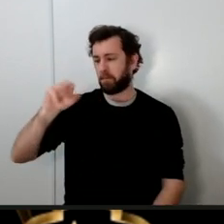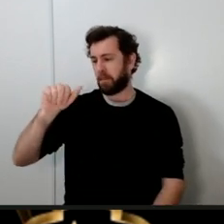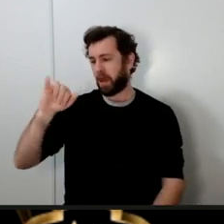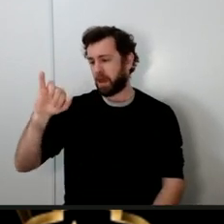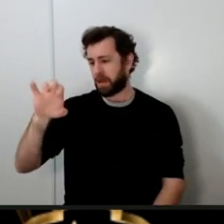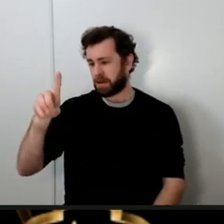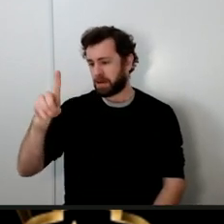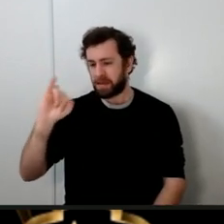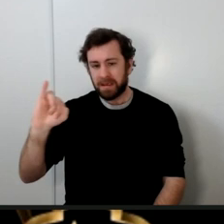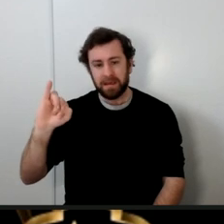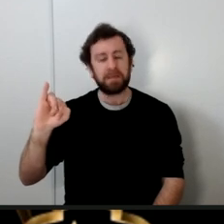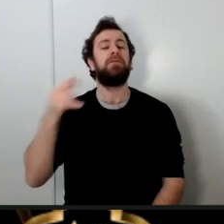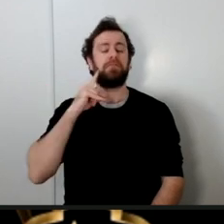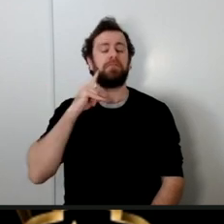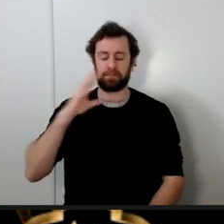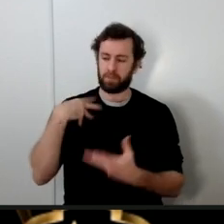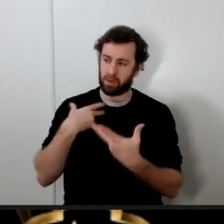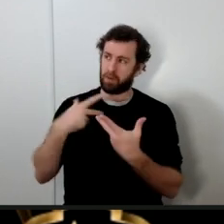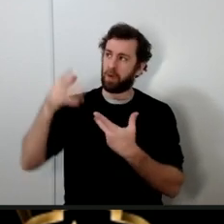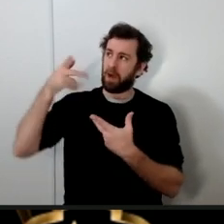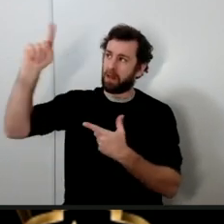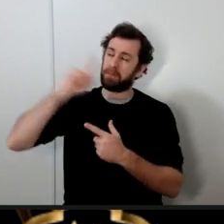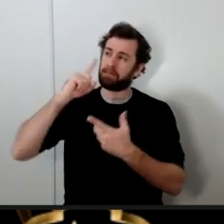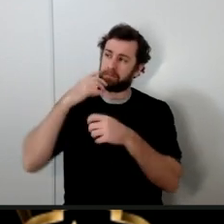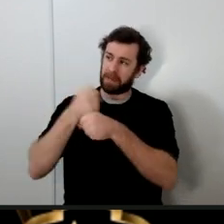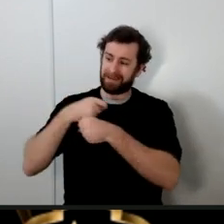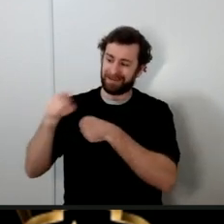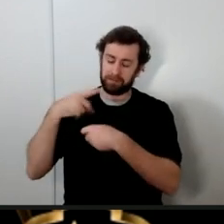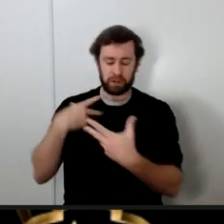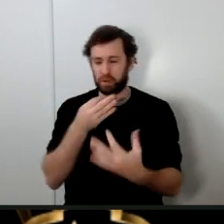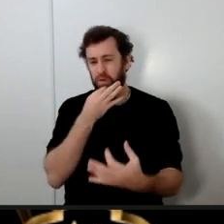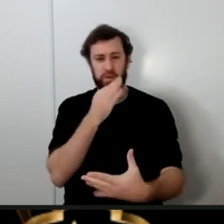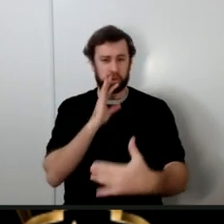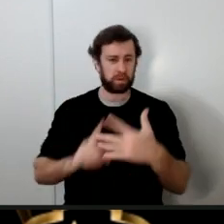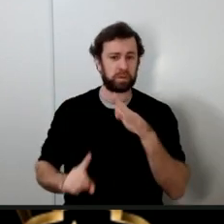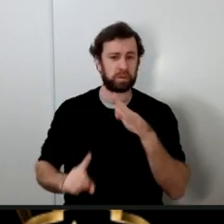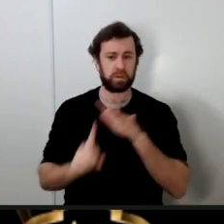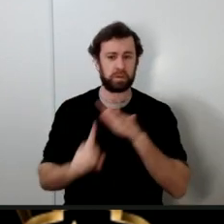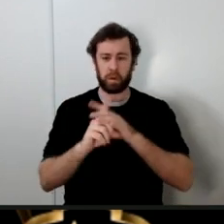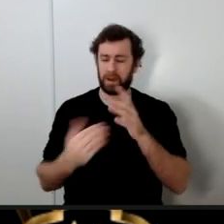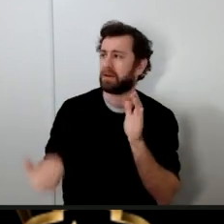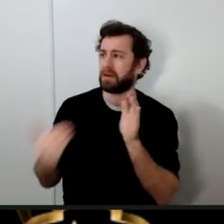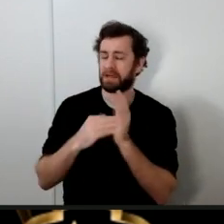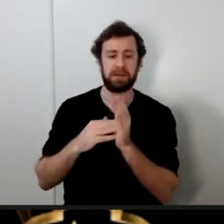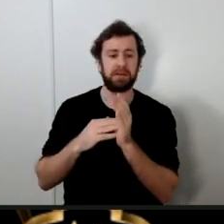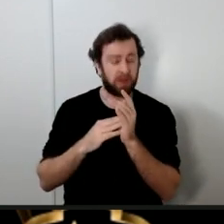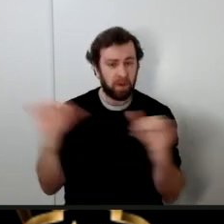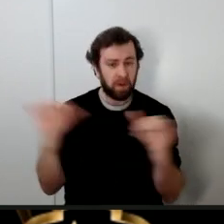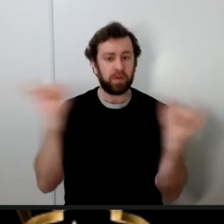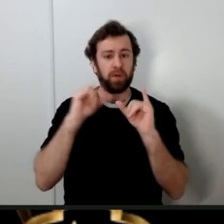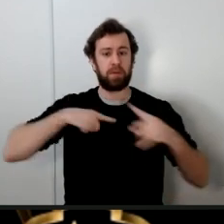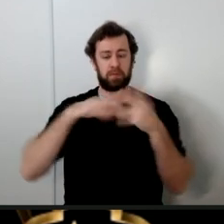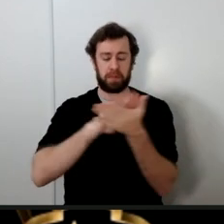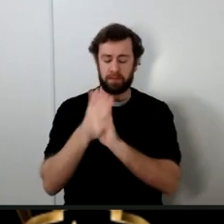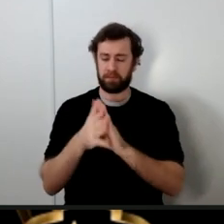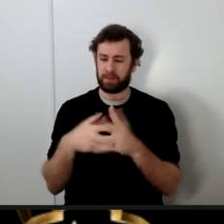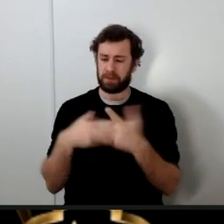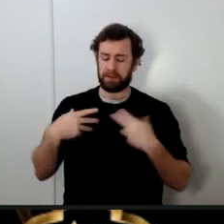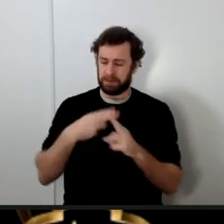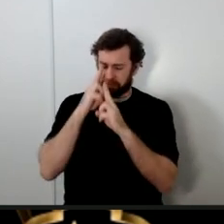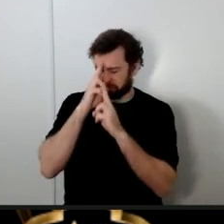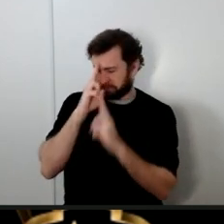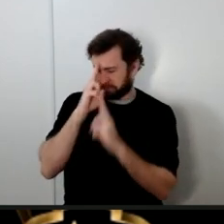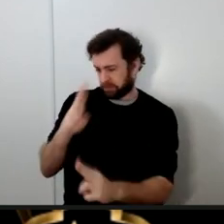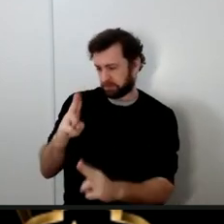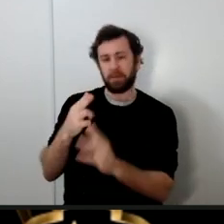'ala Farajah may Allah hasten his reappearance and make us all amongst his sincere and dedicated servants